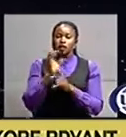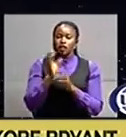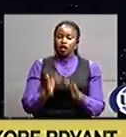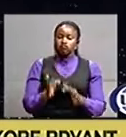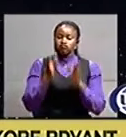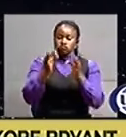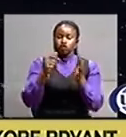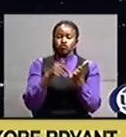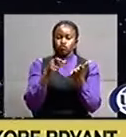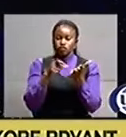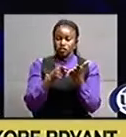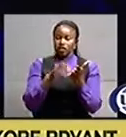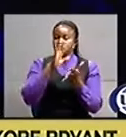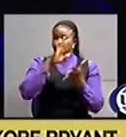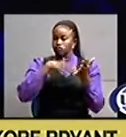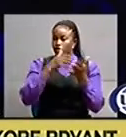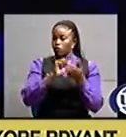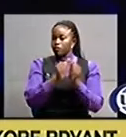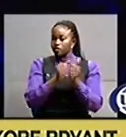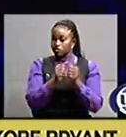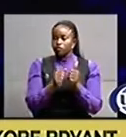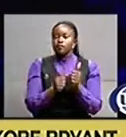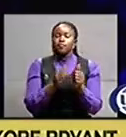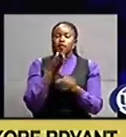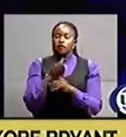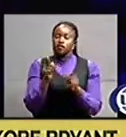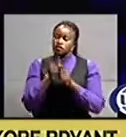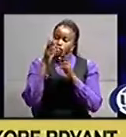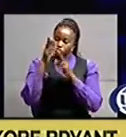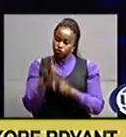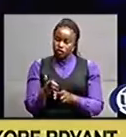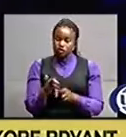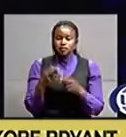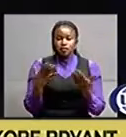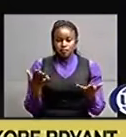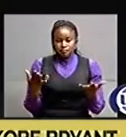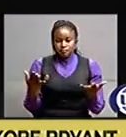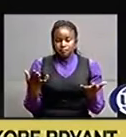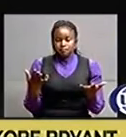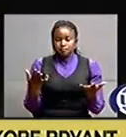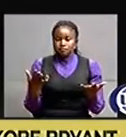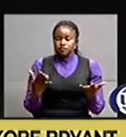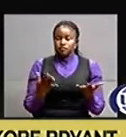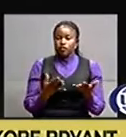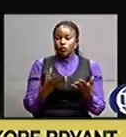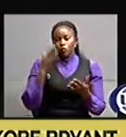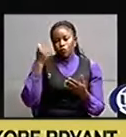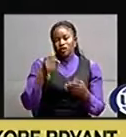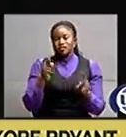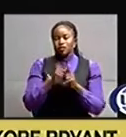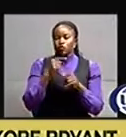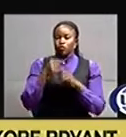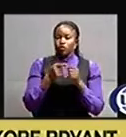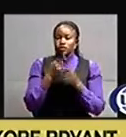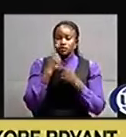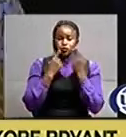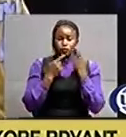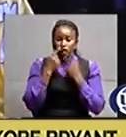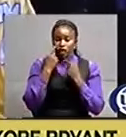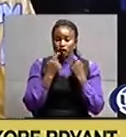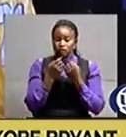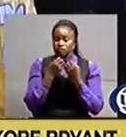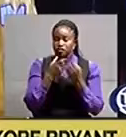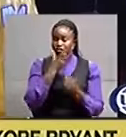fixture against the clippers but had to respect the portland trail blazers visit at the motion-filled venue lakers